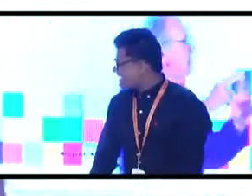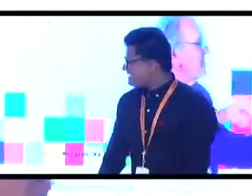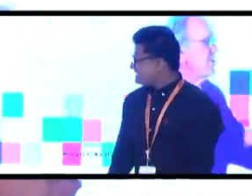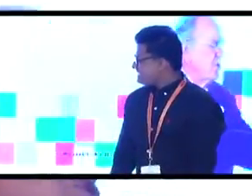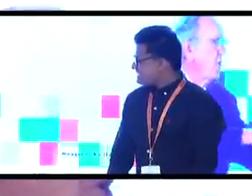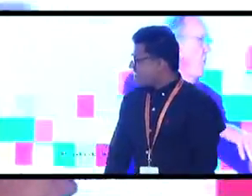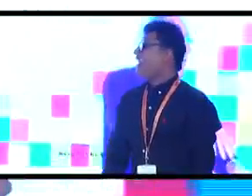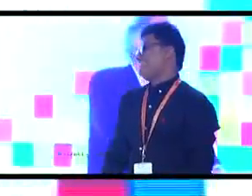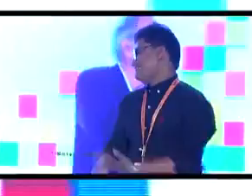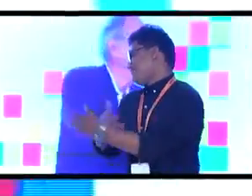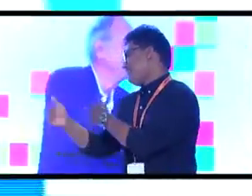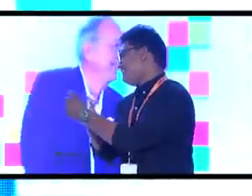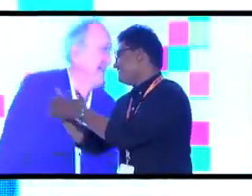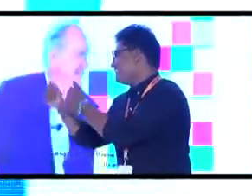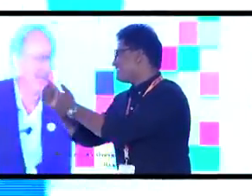Very slow.